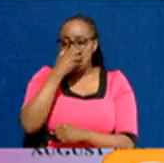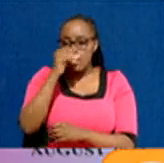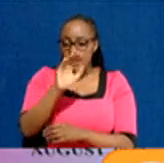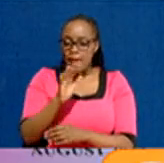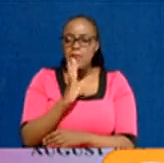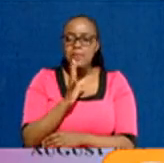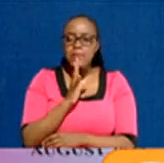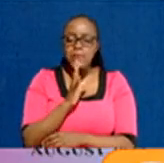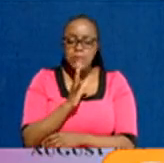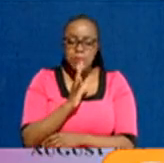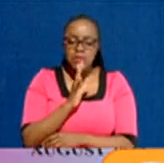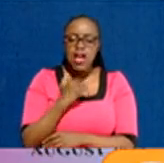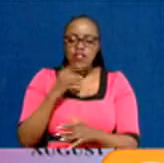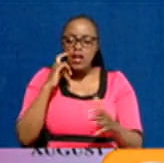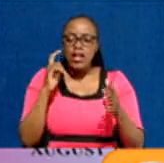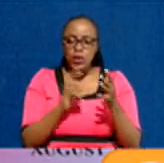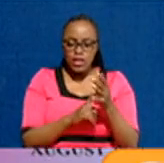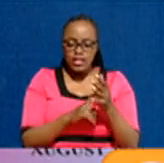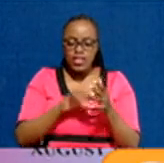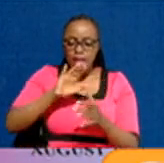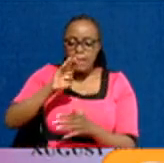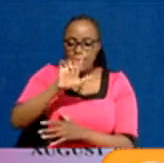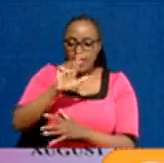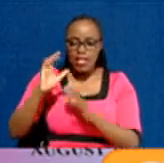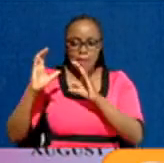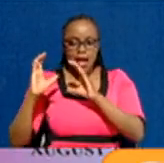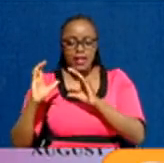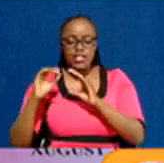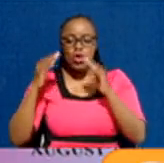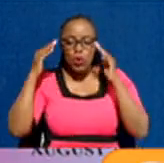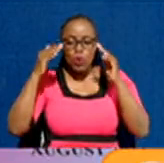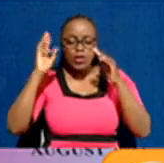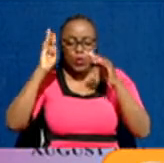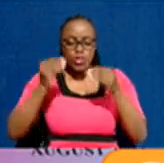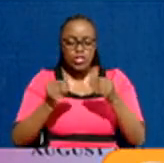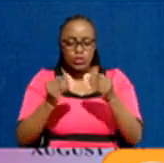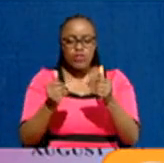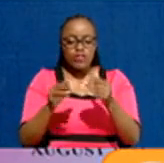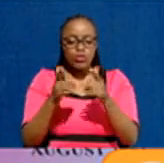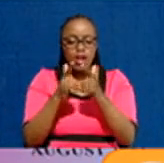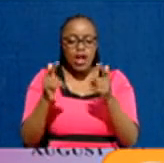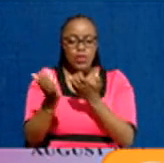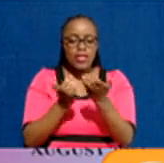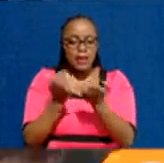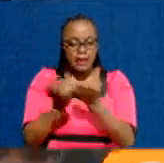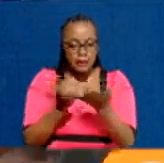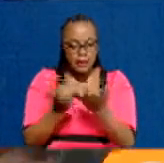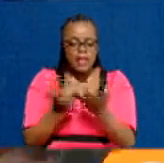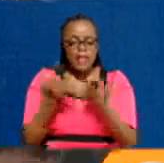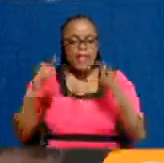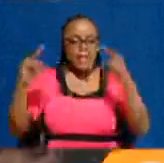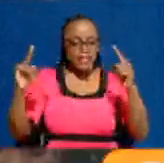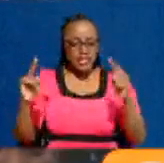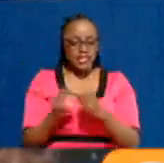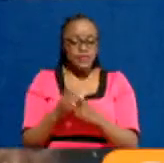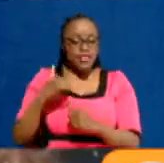inaugural speech, taking cognizance of the pending bills burden committed to settling the bills to give businesses a lifeline. We are